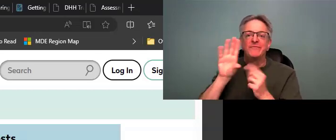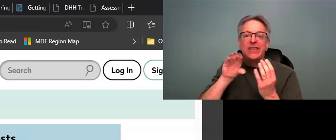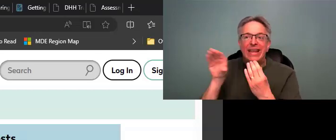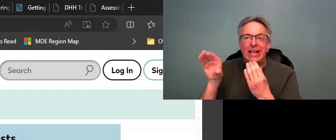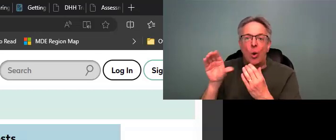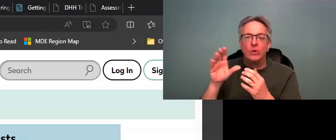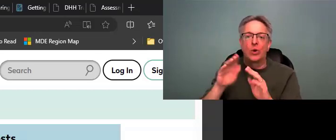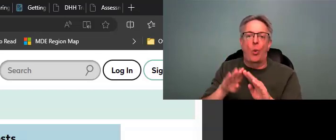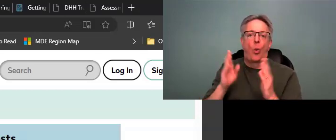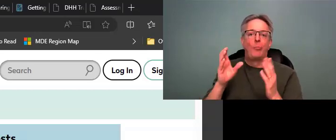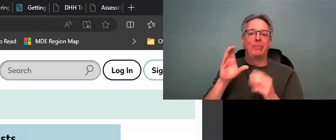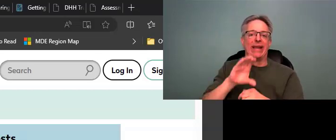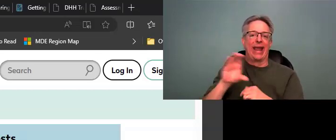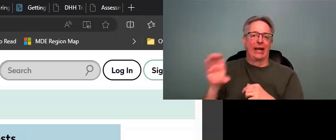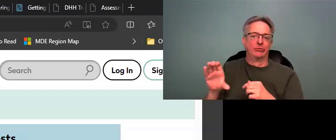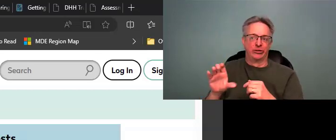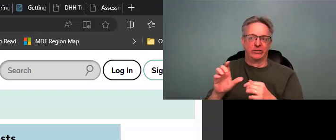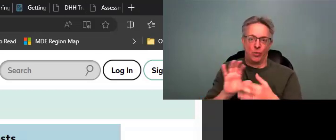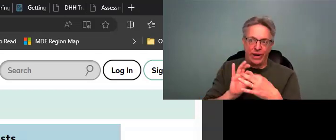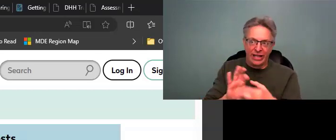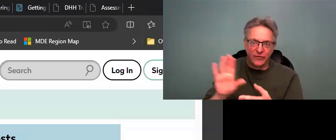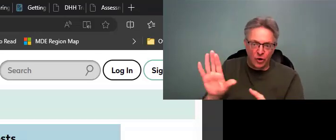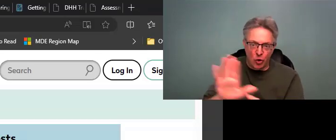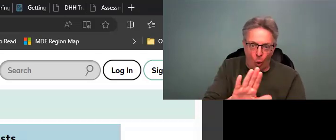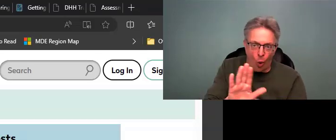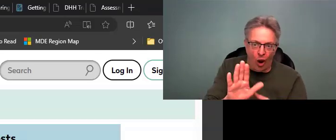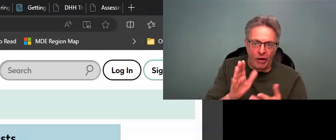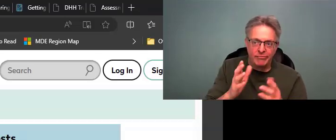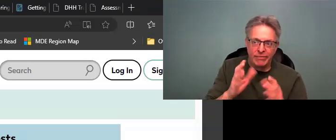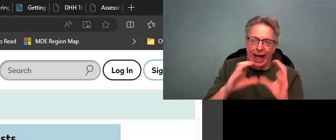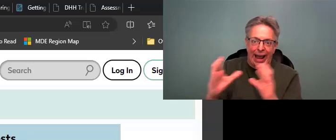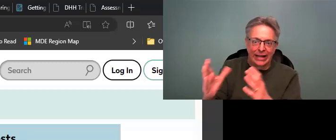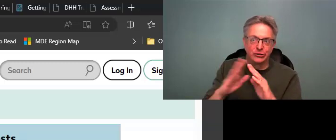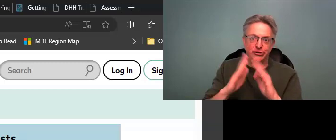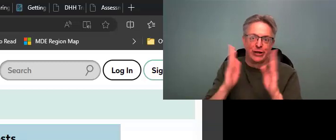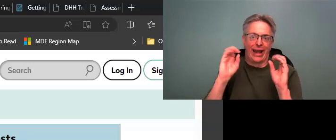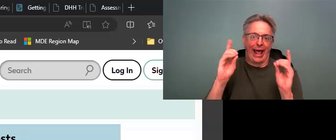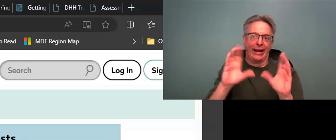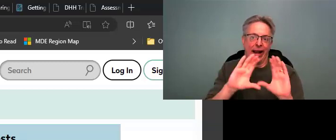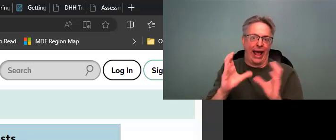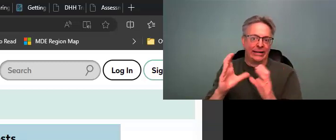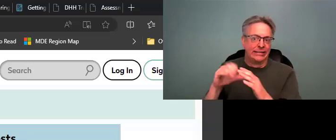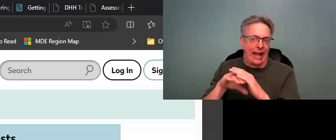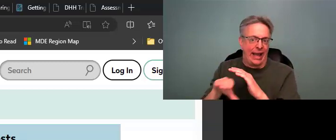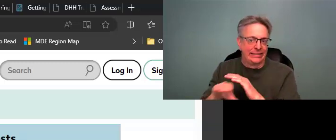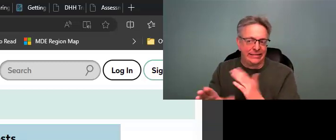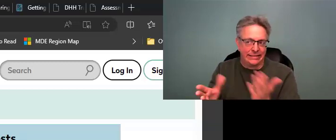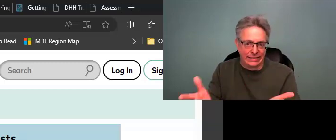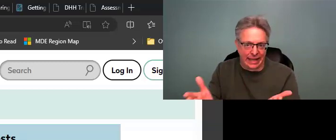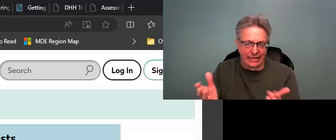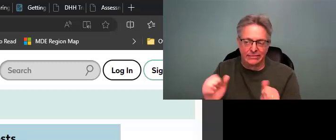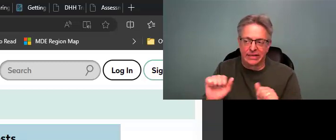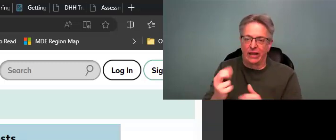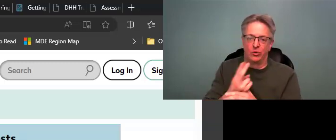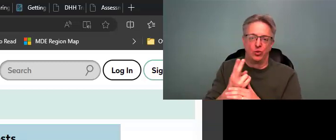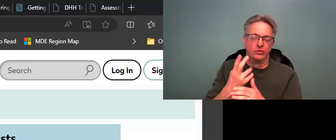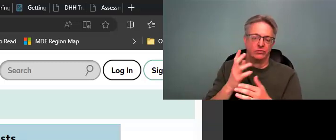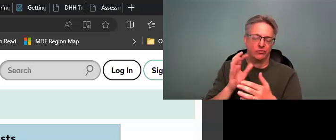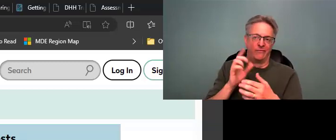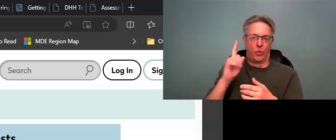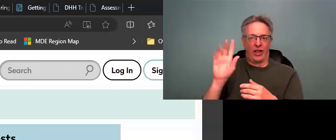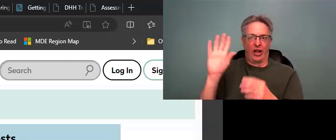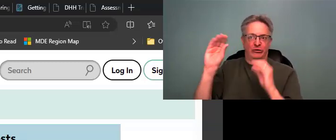and the captioning there, see that they have, uh, when you open up the videos, they have the captioning relating to your classes and your gen ed and